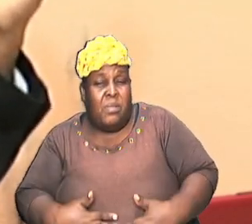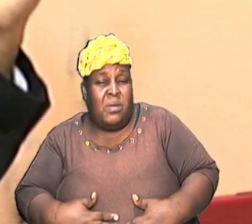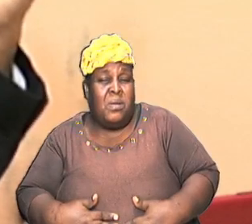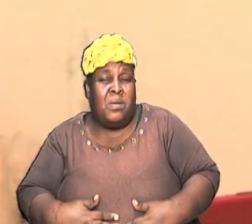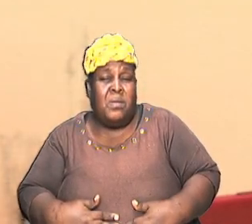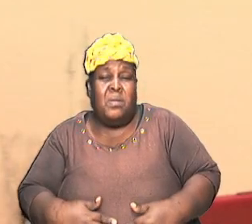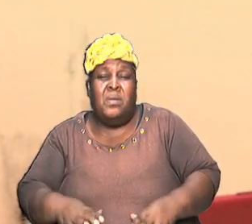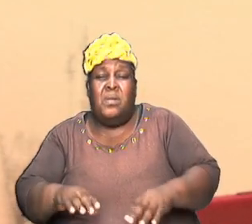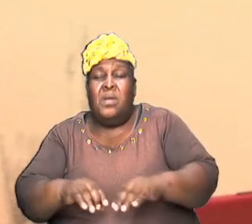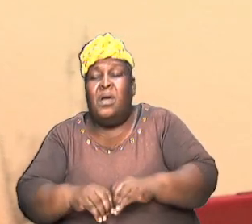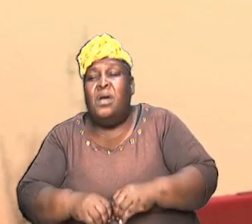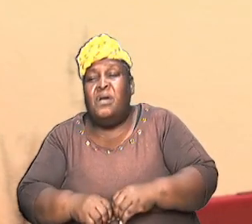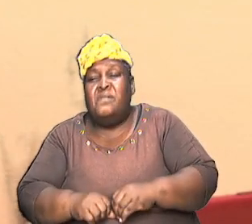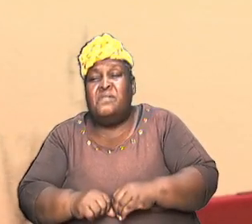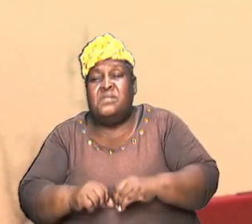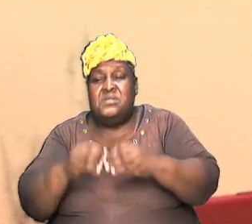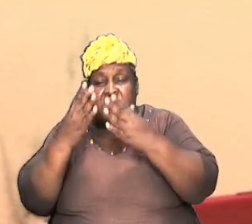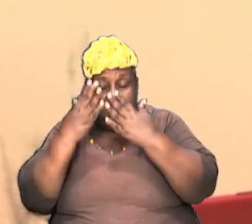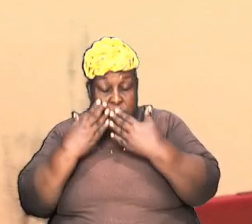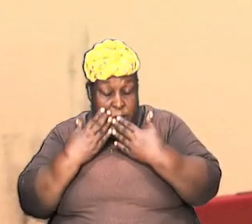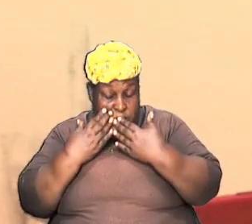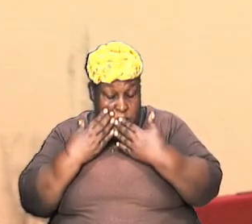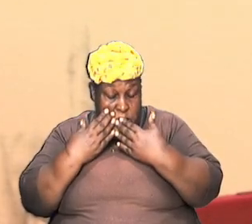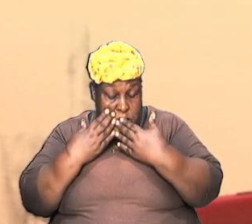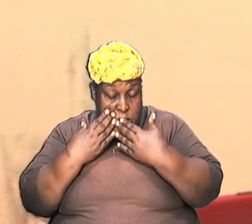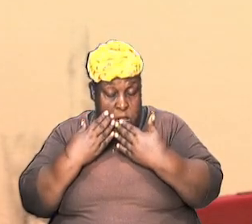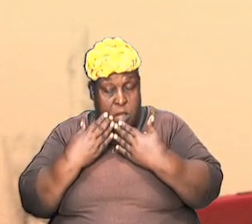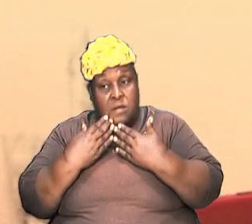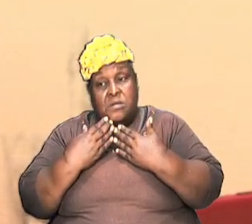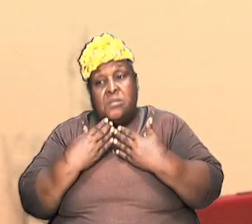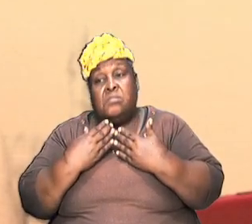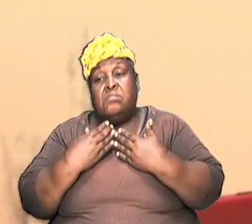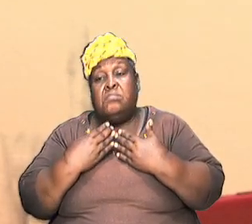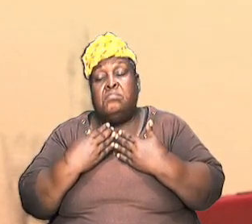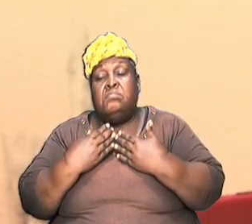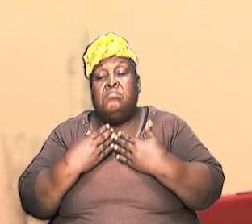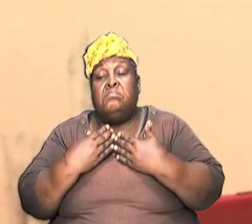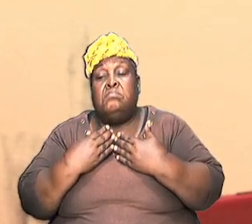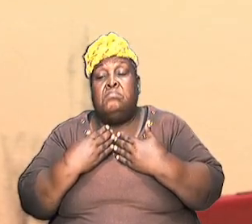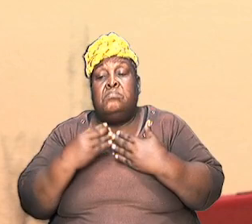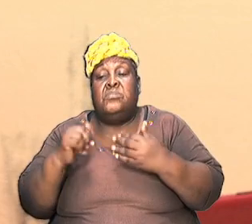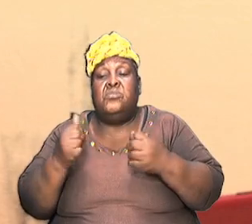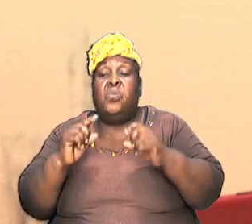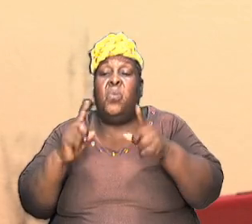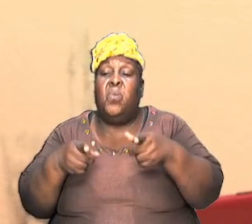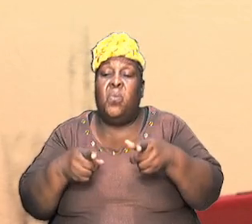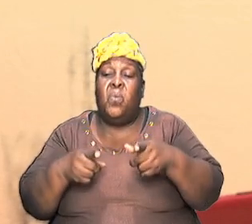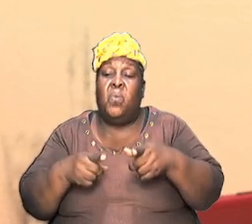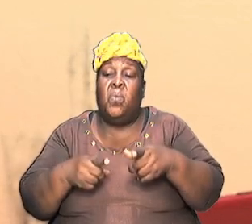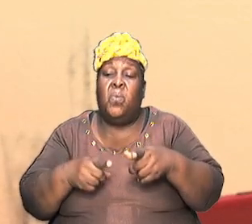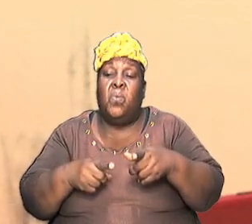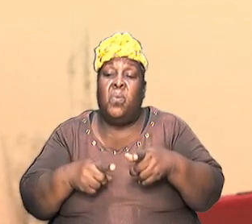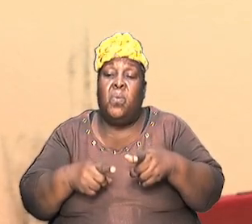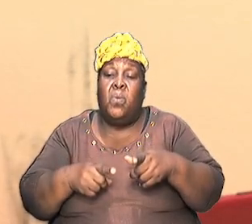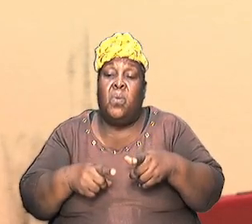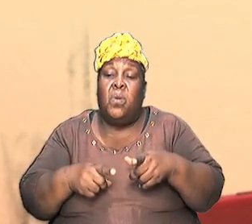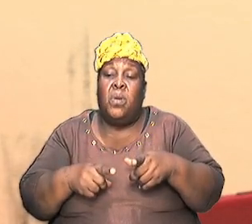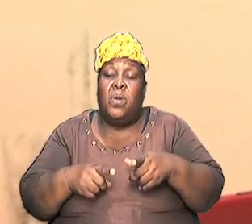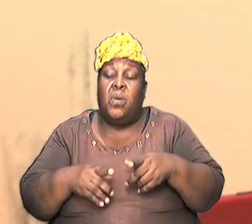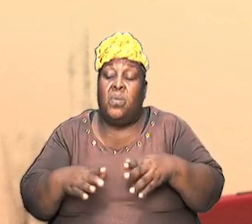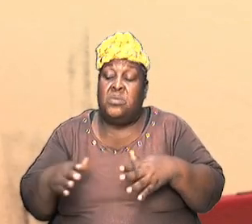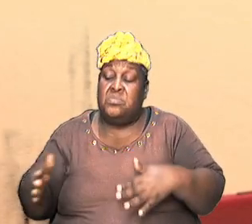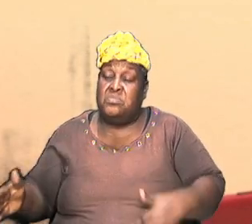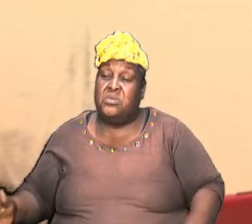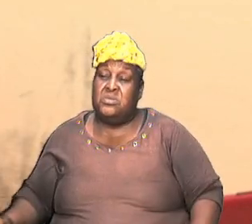and in despair just go one side but Abraham